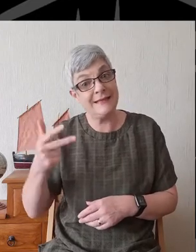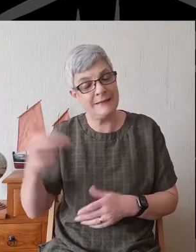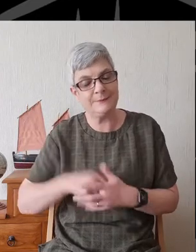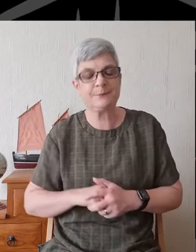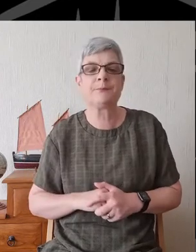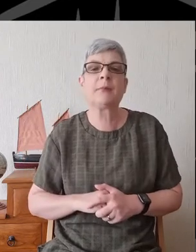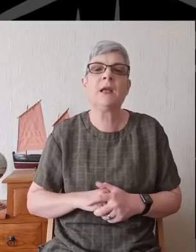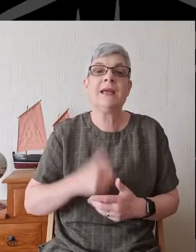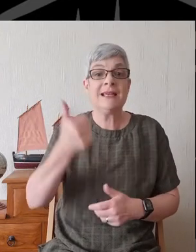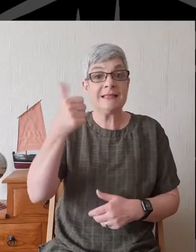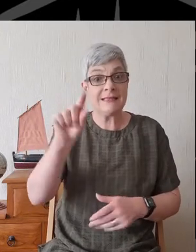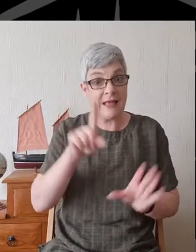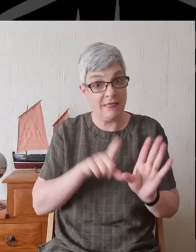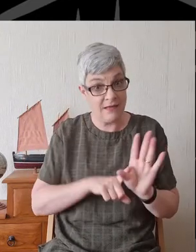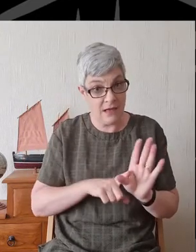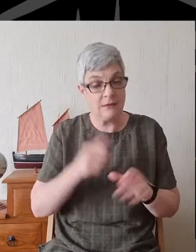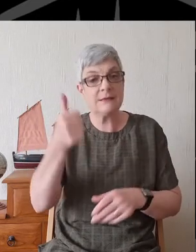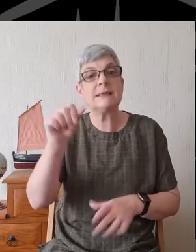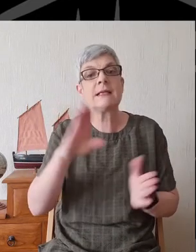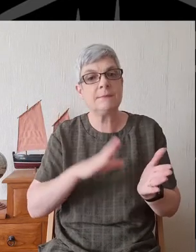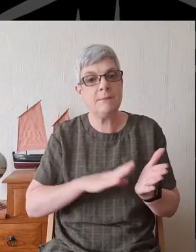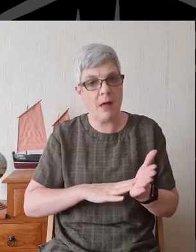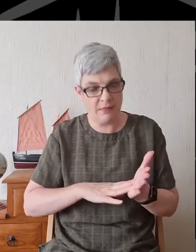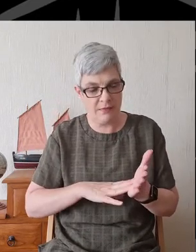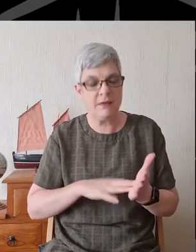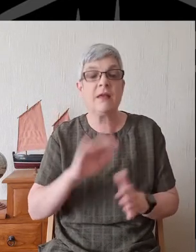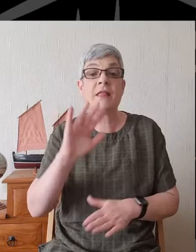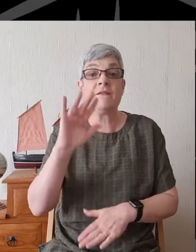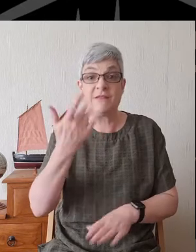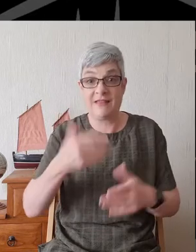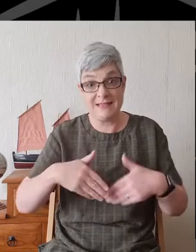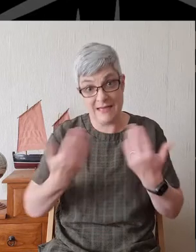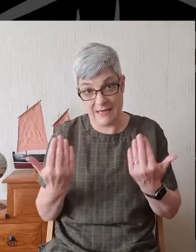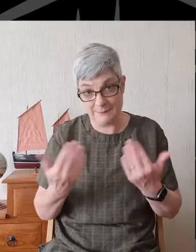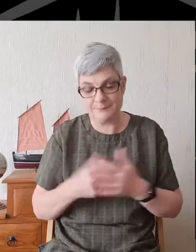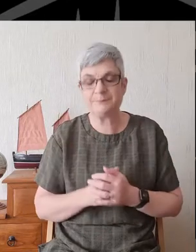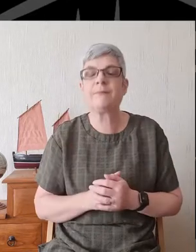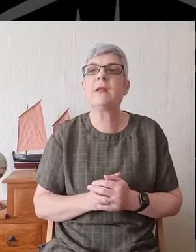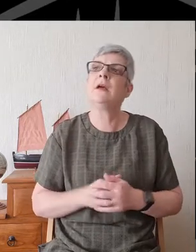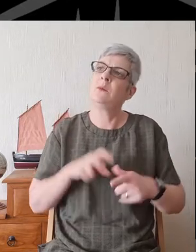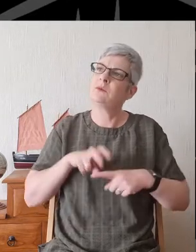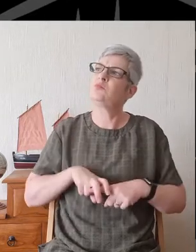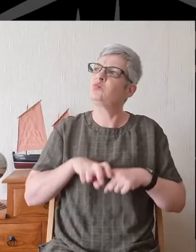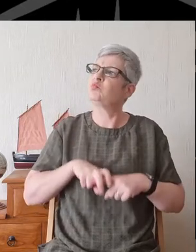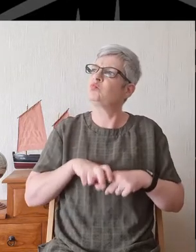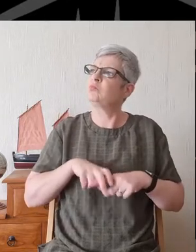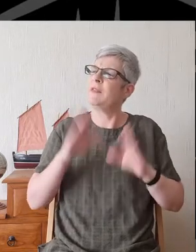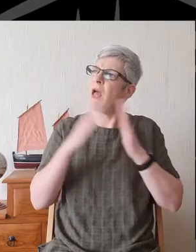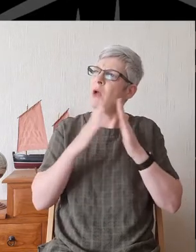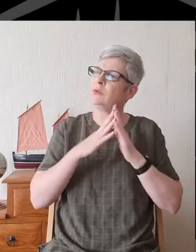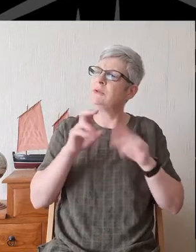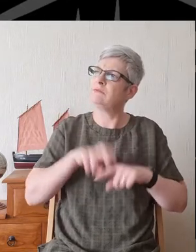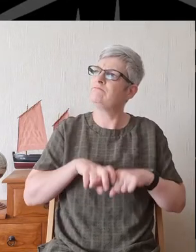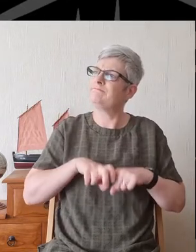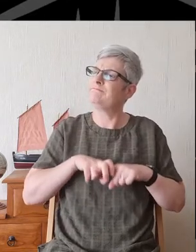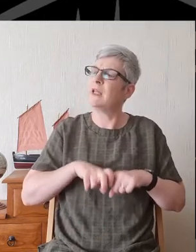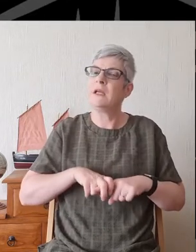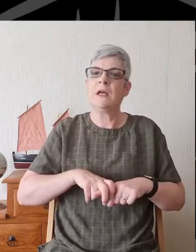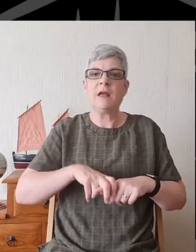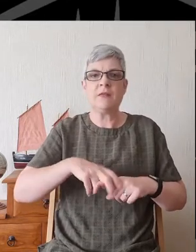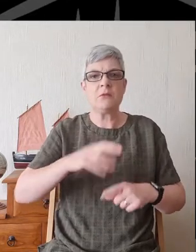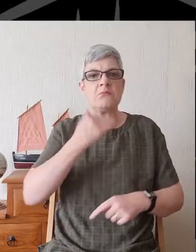In the sixth year, in the sixth month, on the fifth day, while I was sitting in my house, and the elders of Judah were sitting before